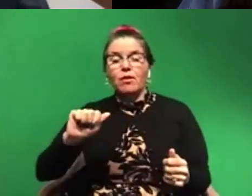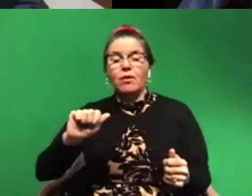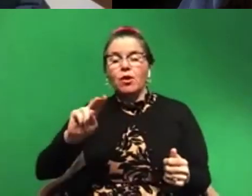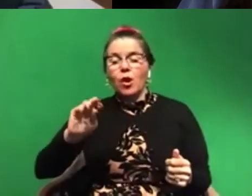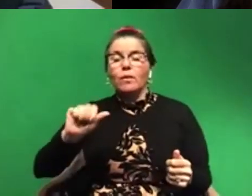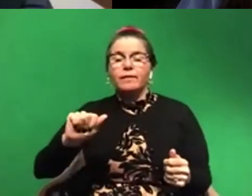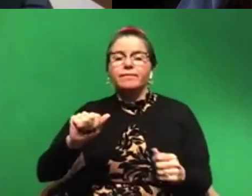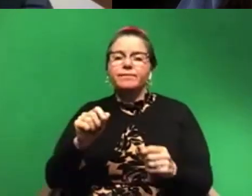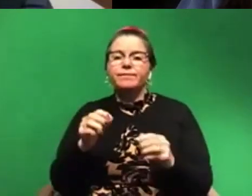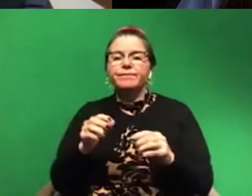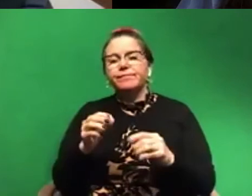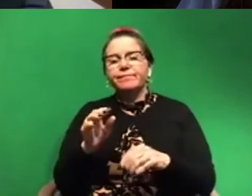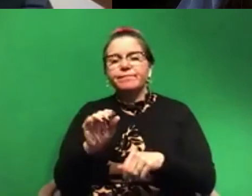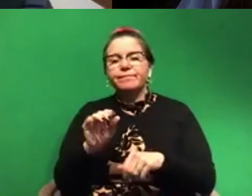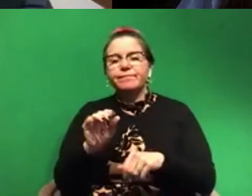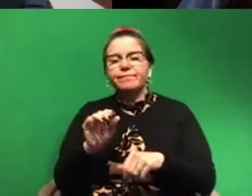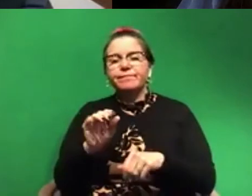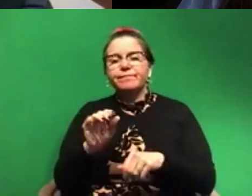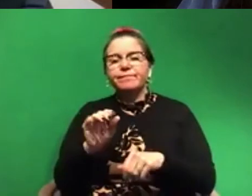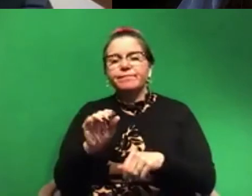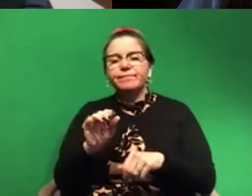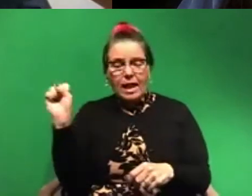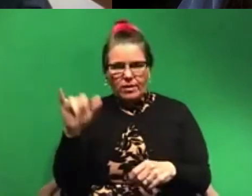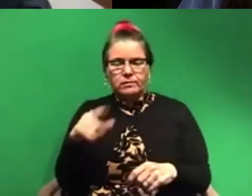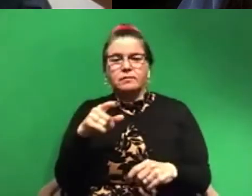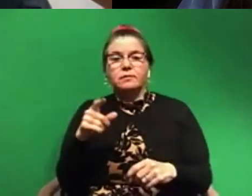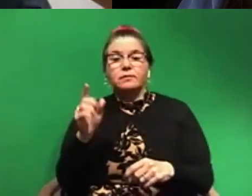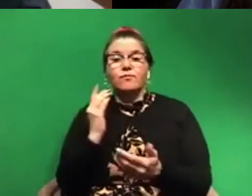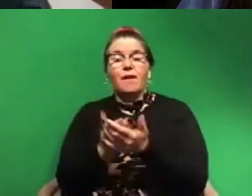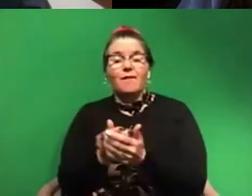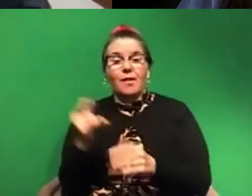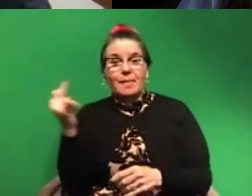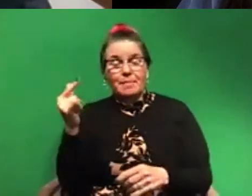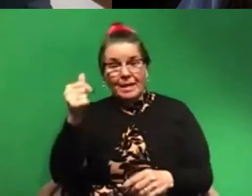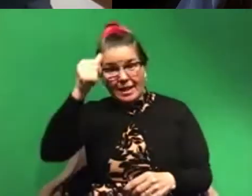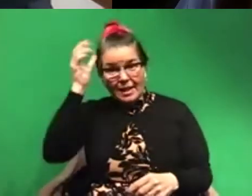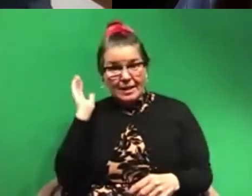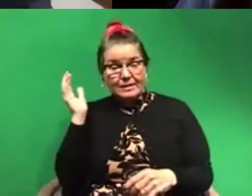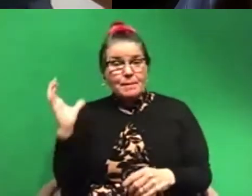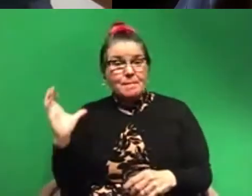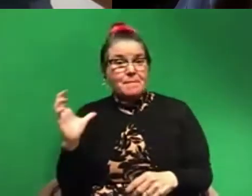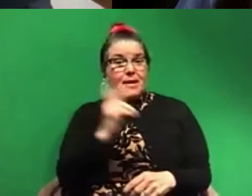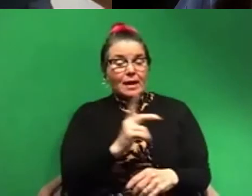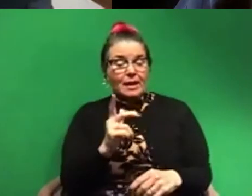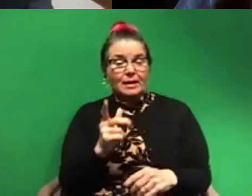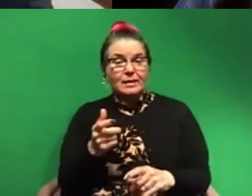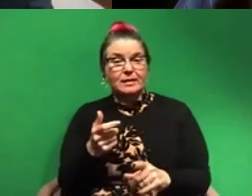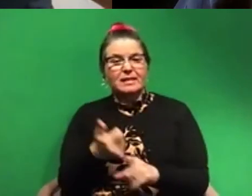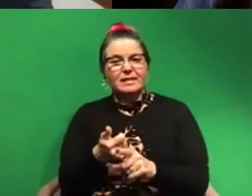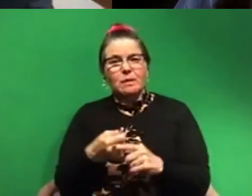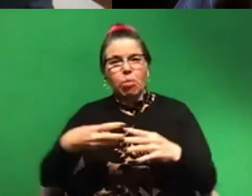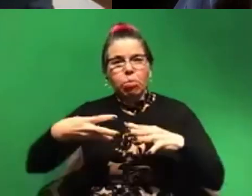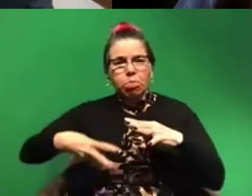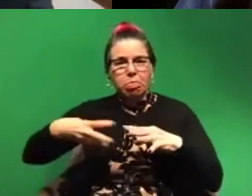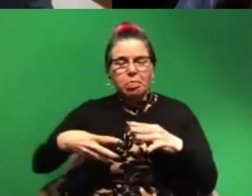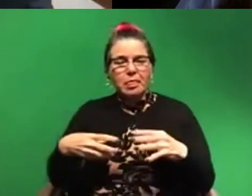Again, by the time I got on the plane in Alaska to come back, uh, the, it was oozing and dripping enough that the plane folks,